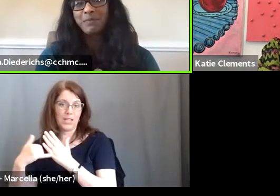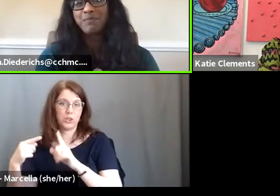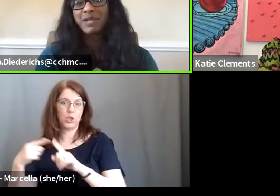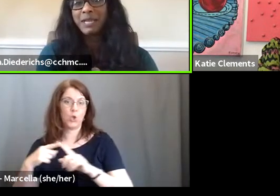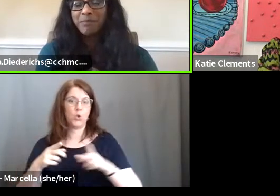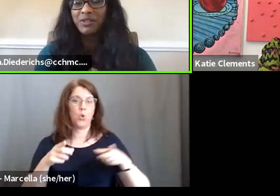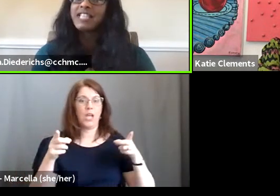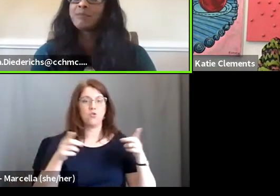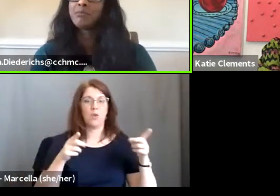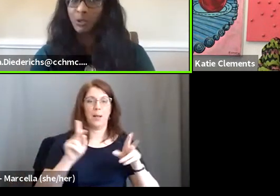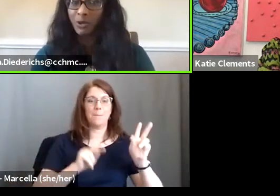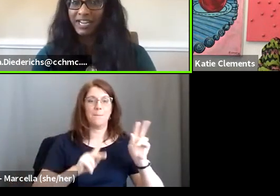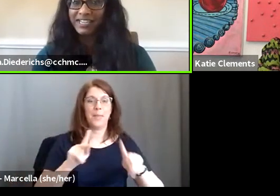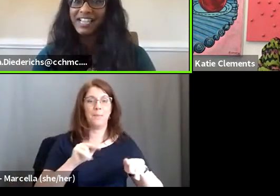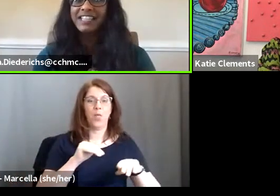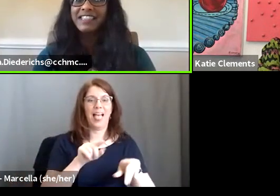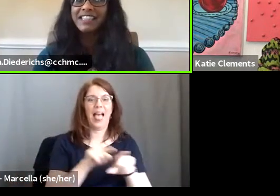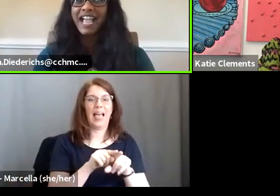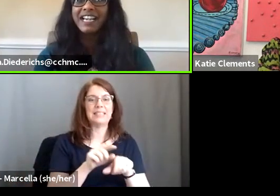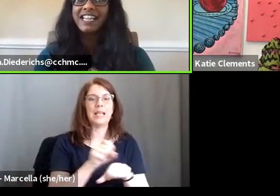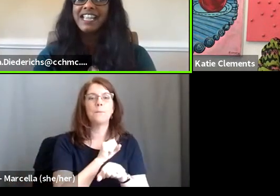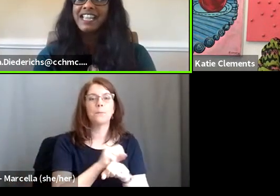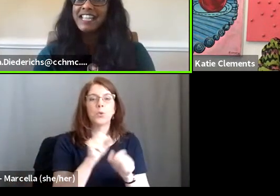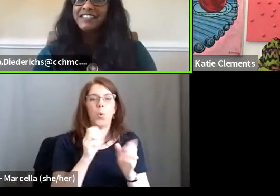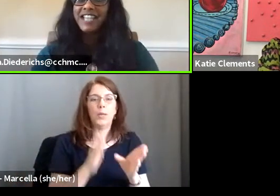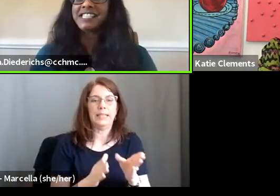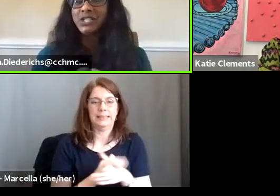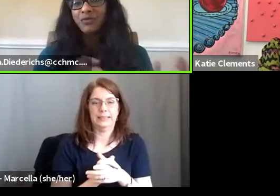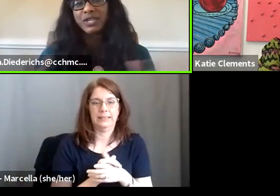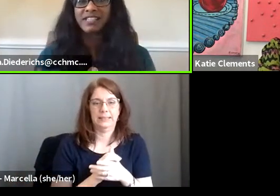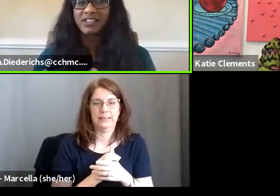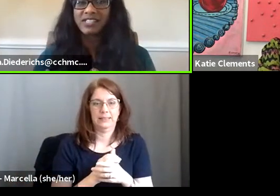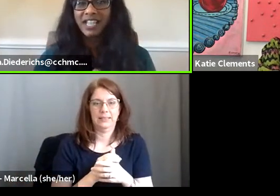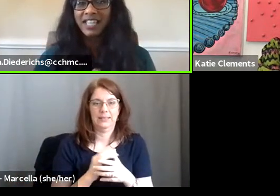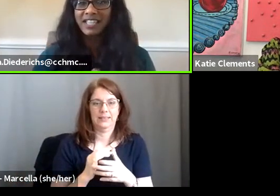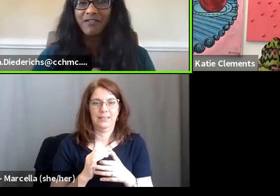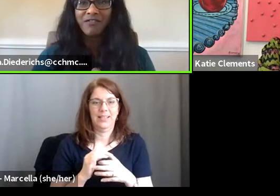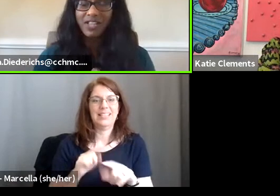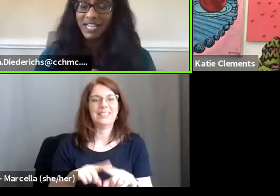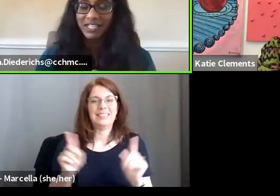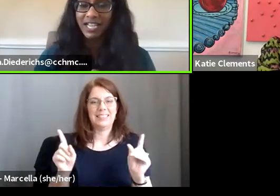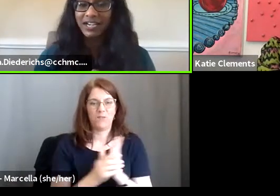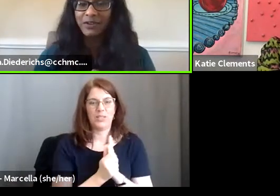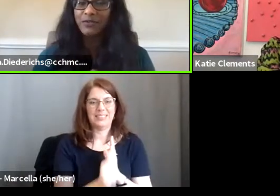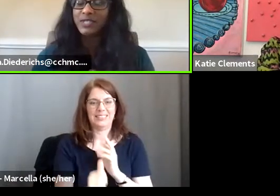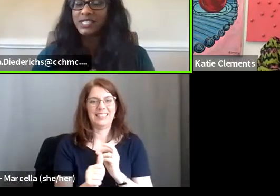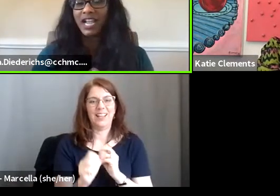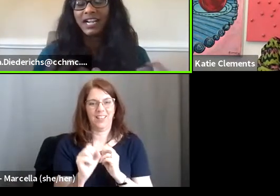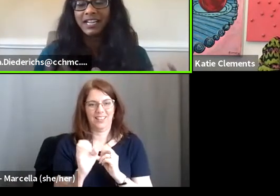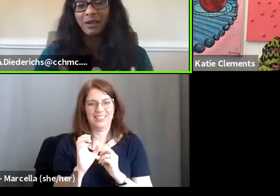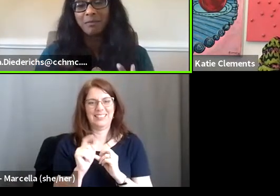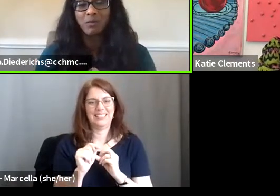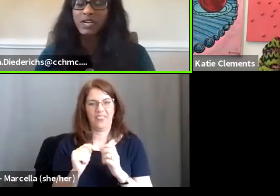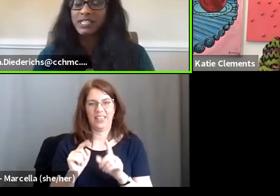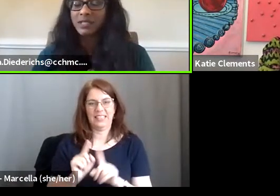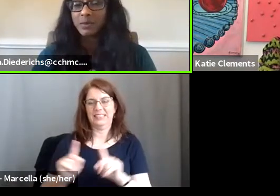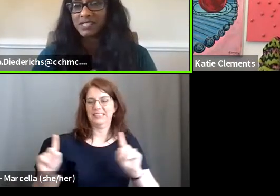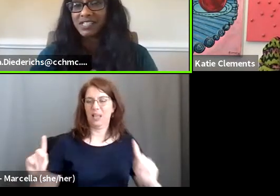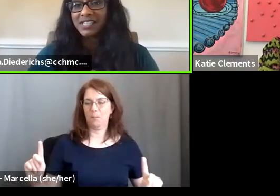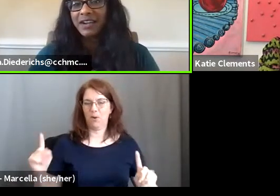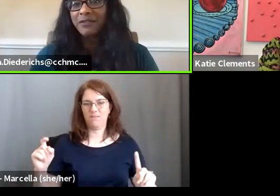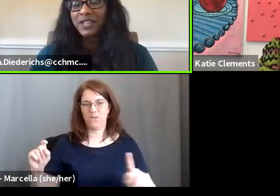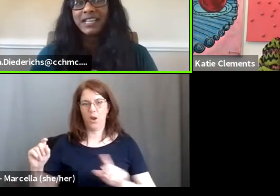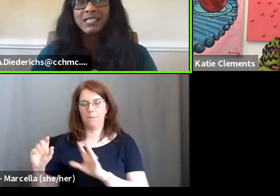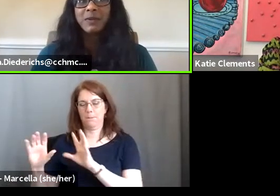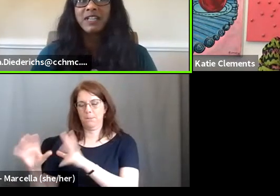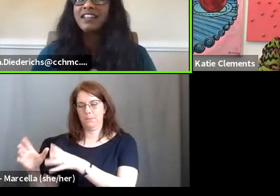directing people as employees. I think that that's a different skillset that falls outside of design. It comes more into the